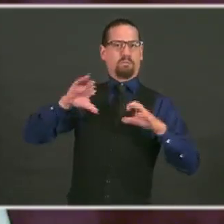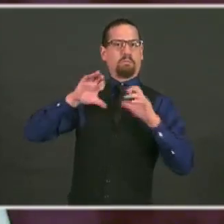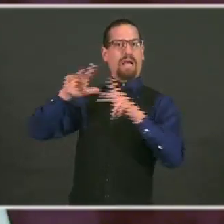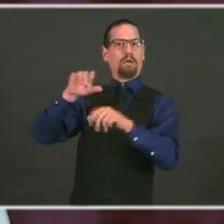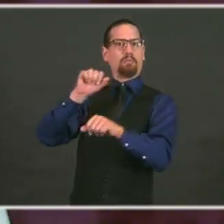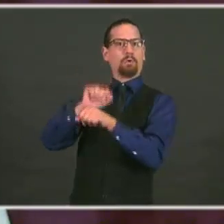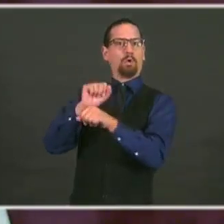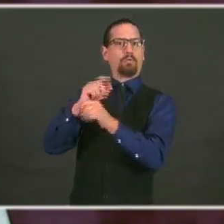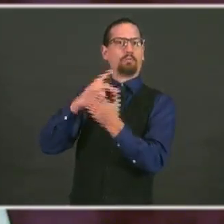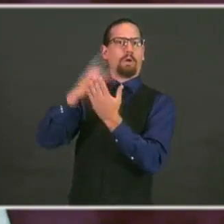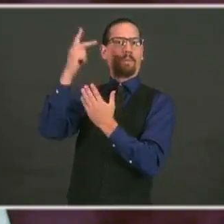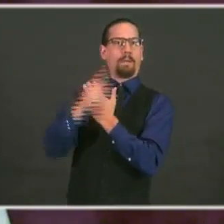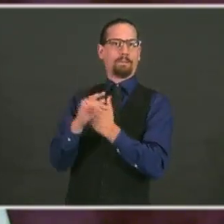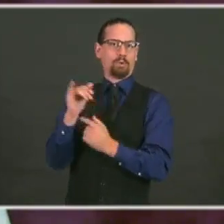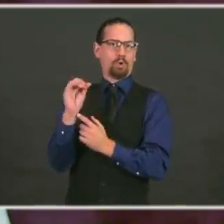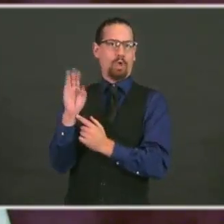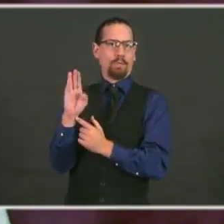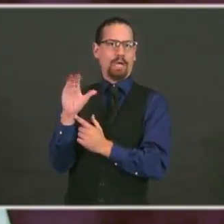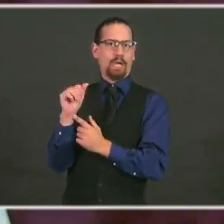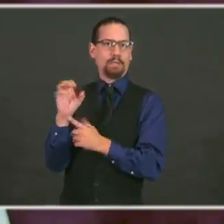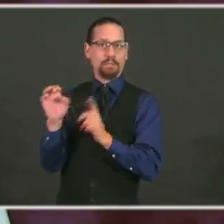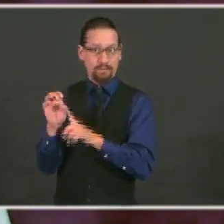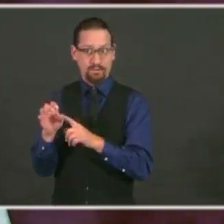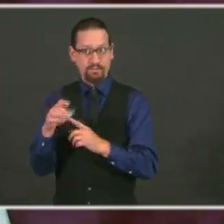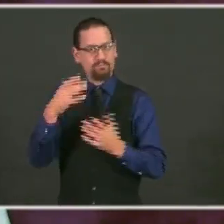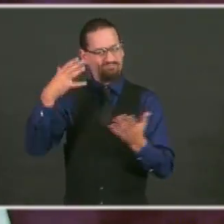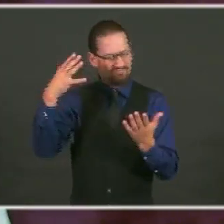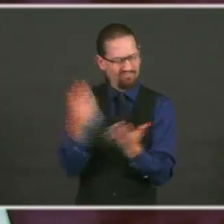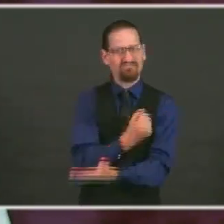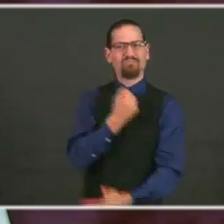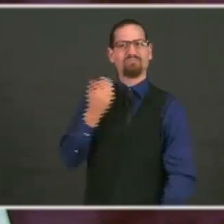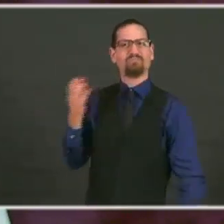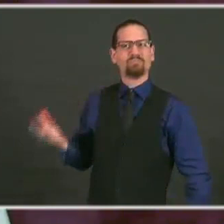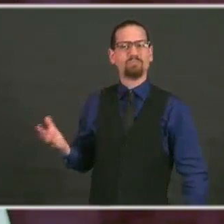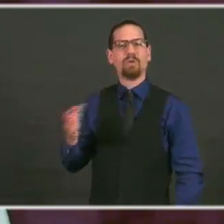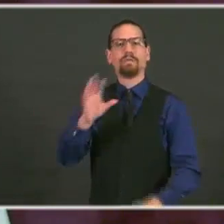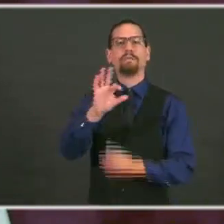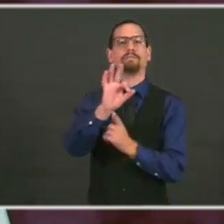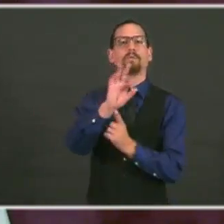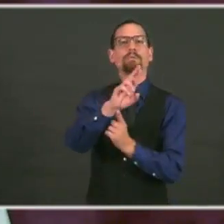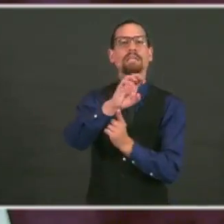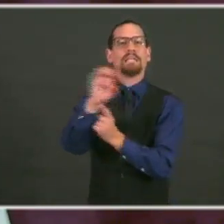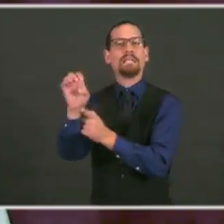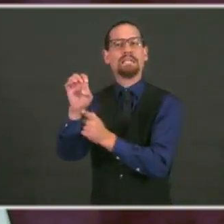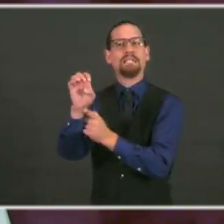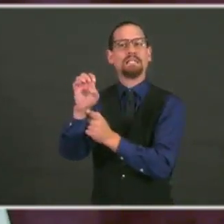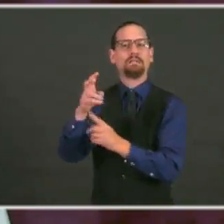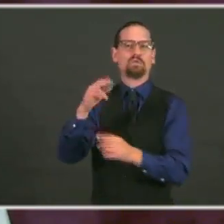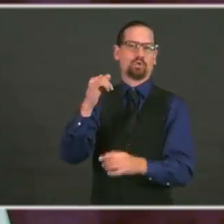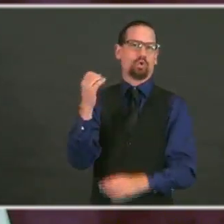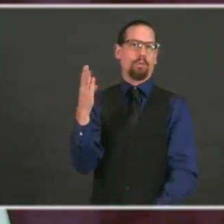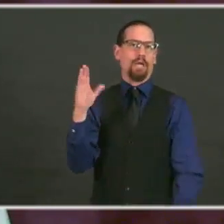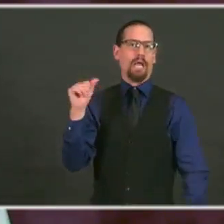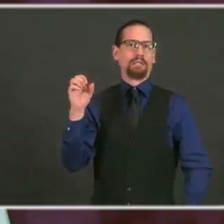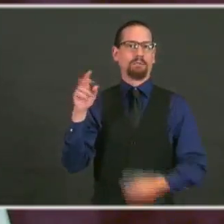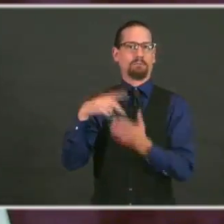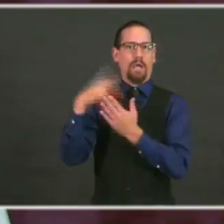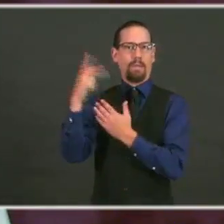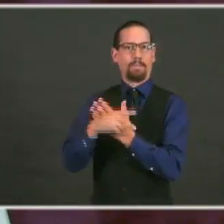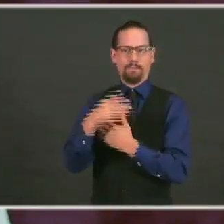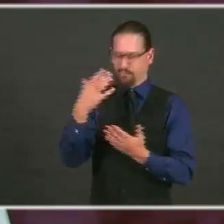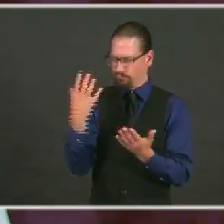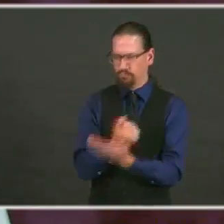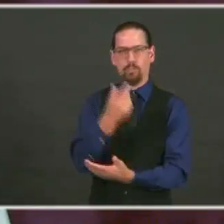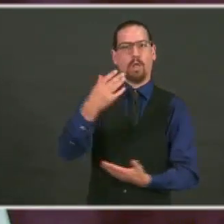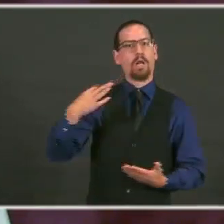to find a job through this, create a free job case account and join the back-to